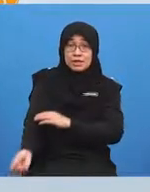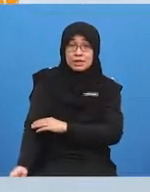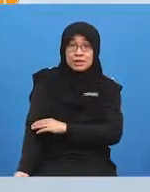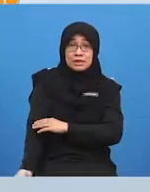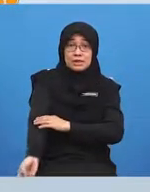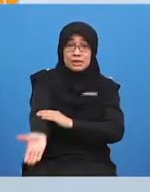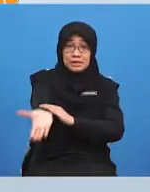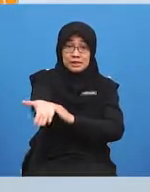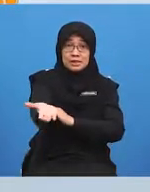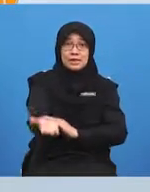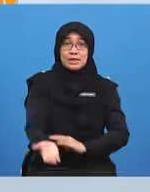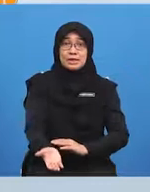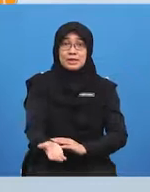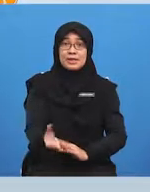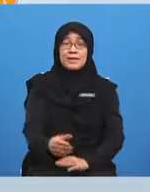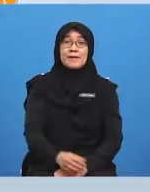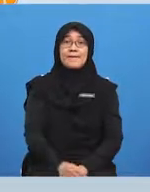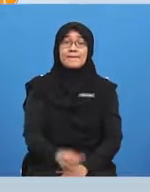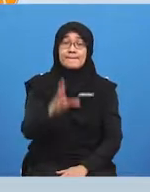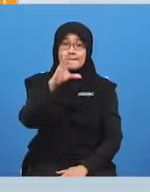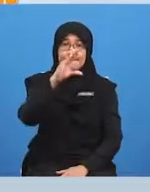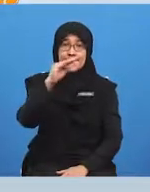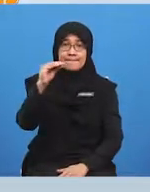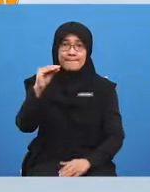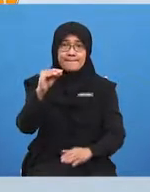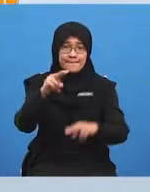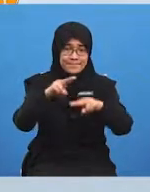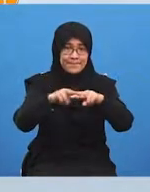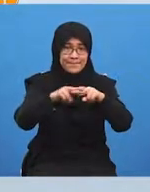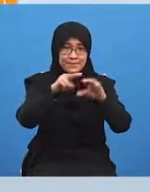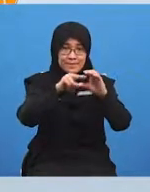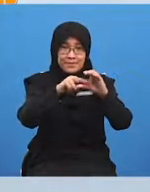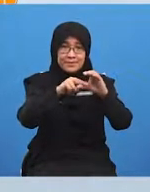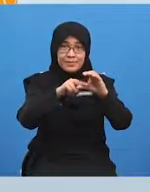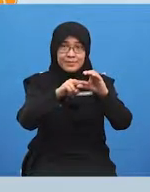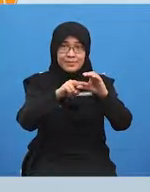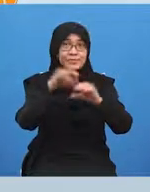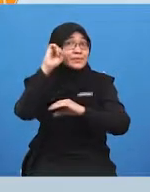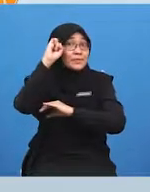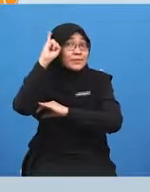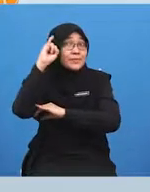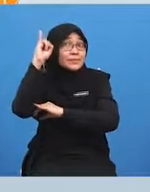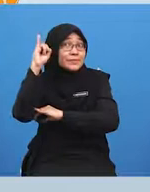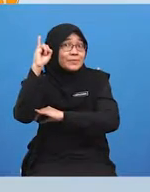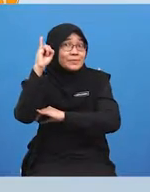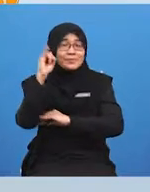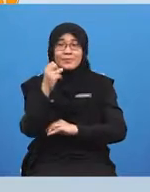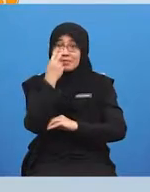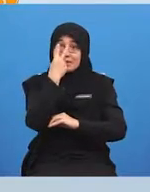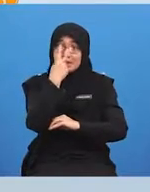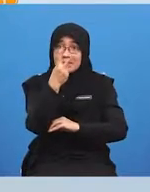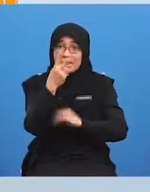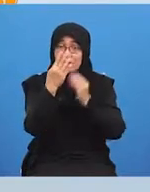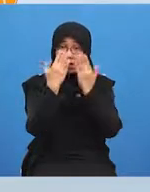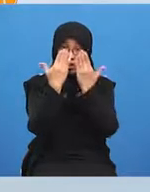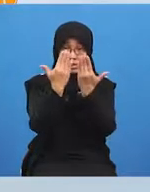are going to sit in our imaginary chair all right and then we have to look forward